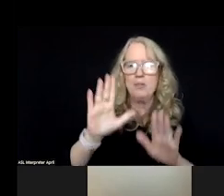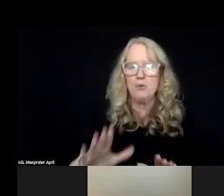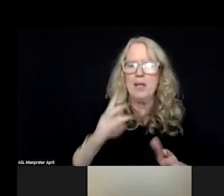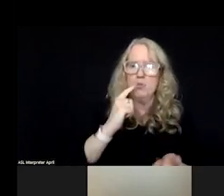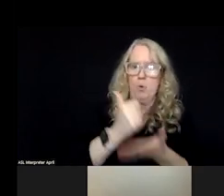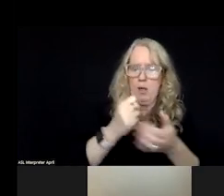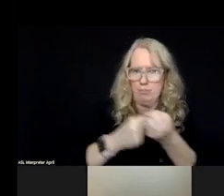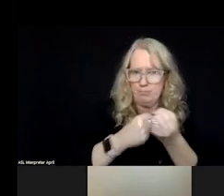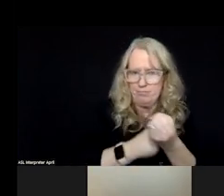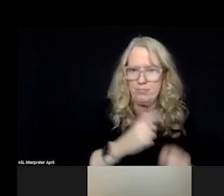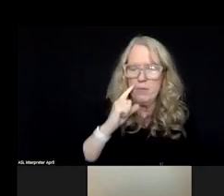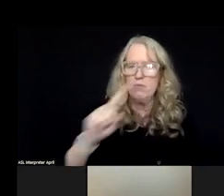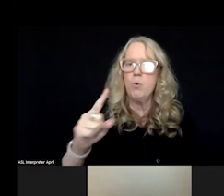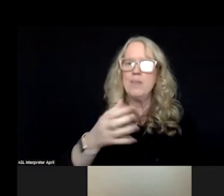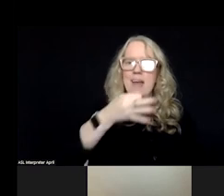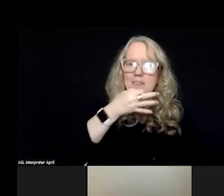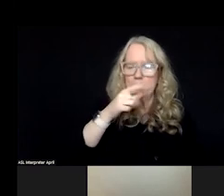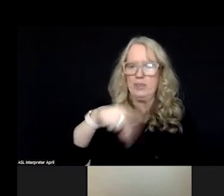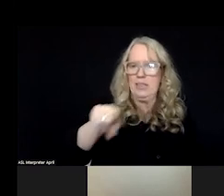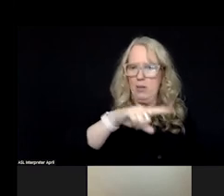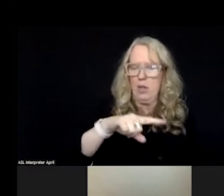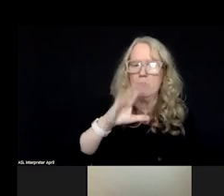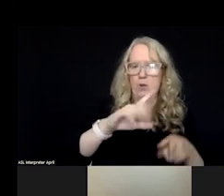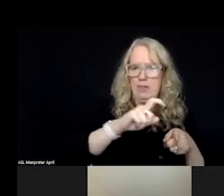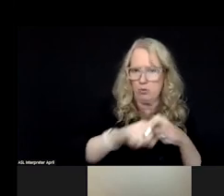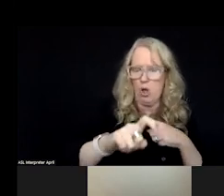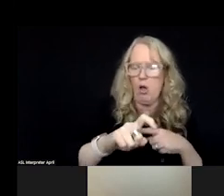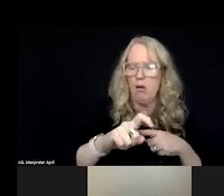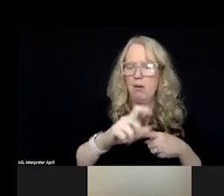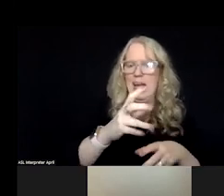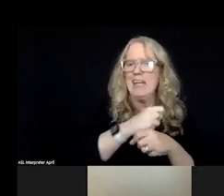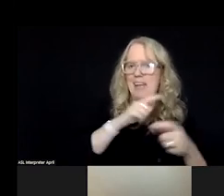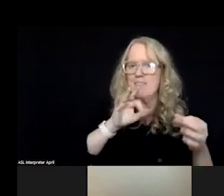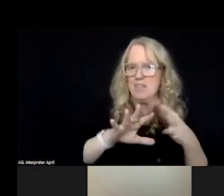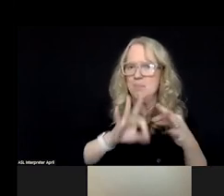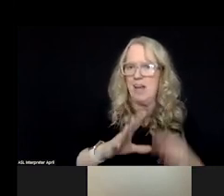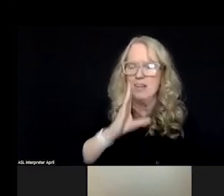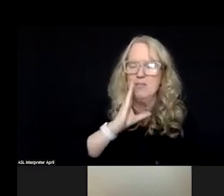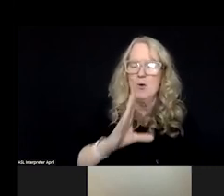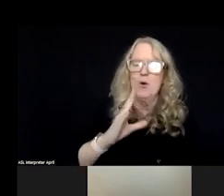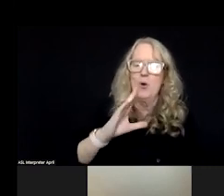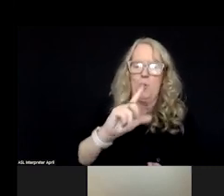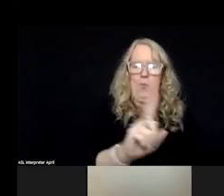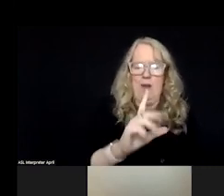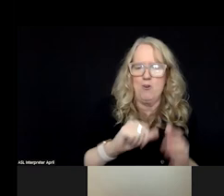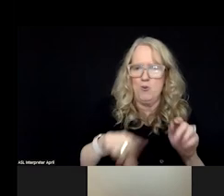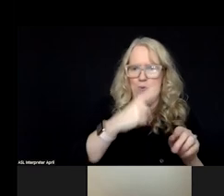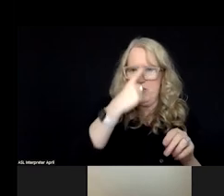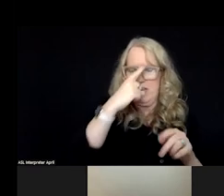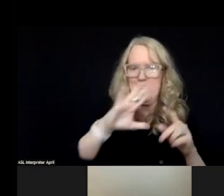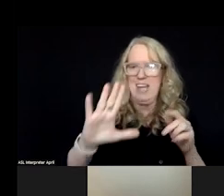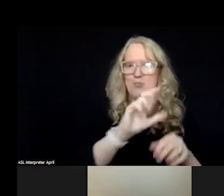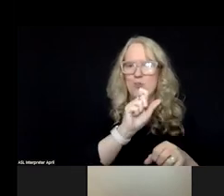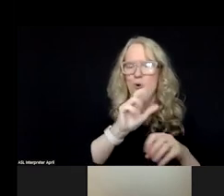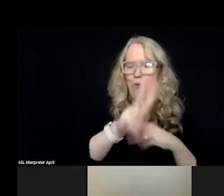all the subject matter expertise Tom on this call and really get some feedback in terms of where you think in your